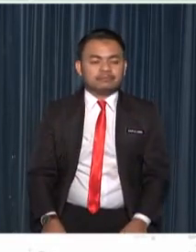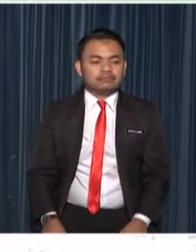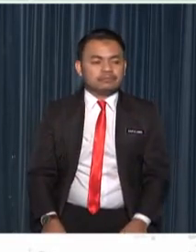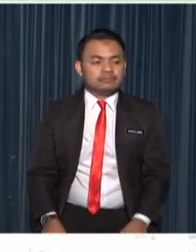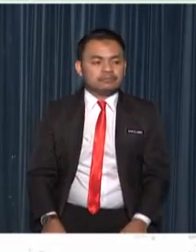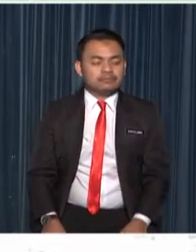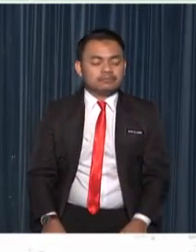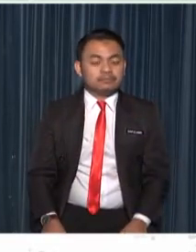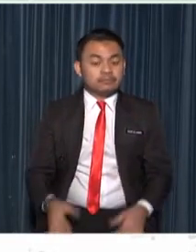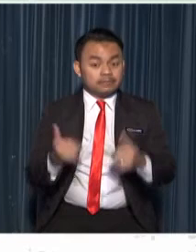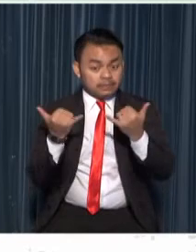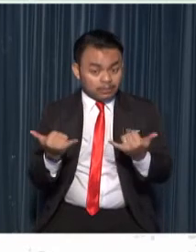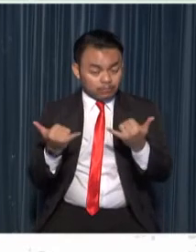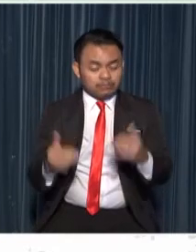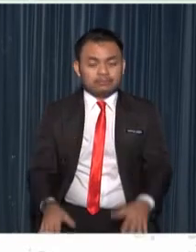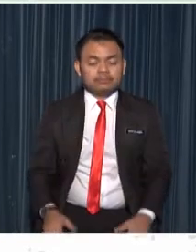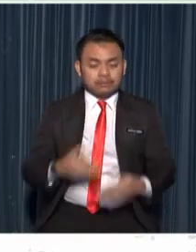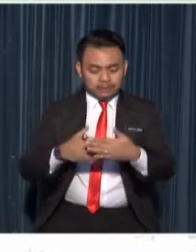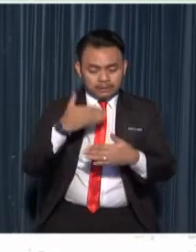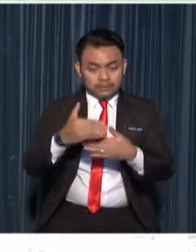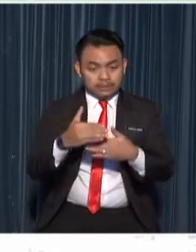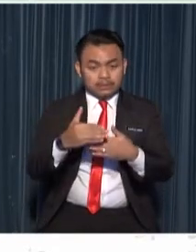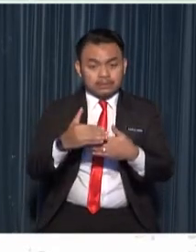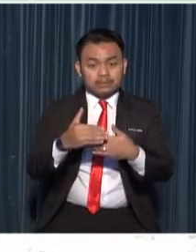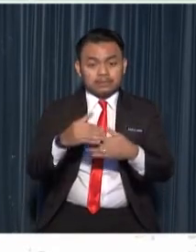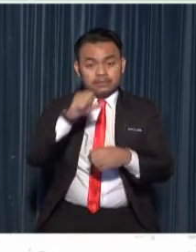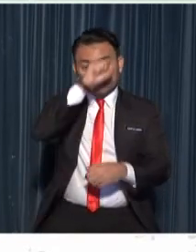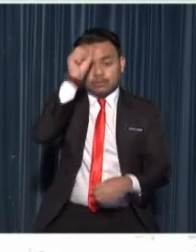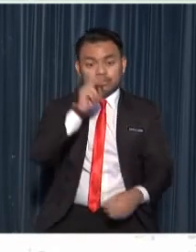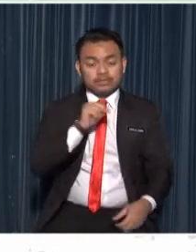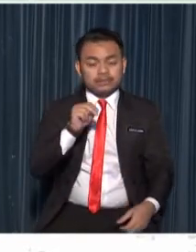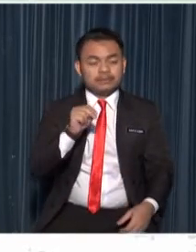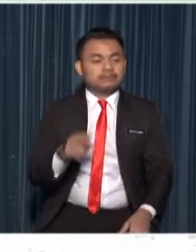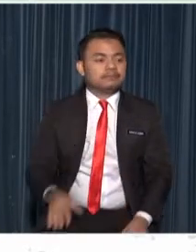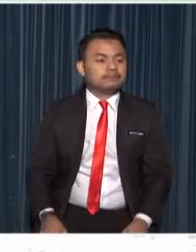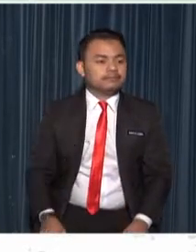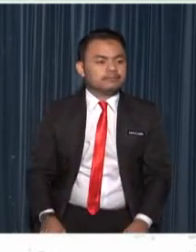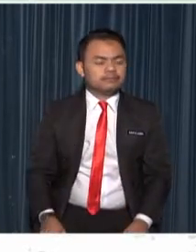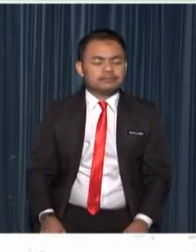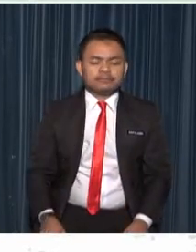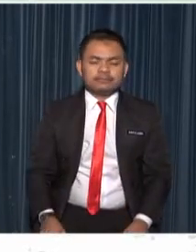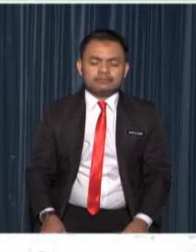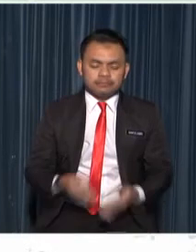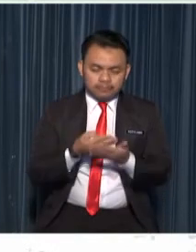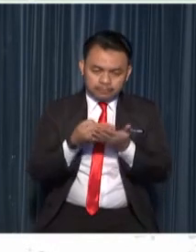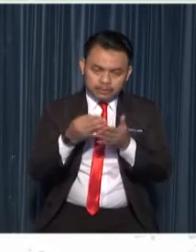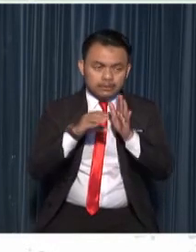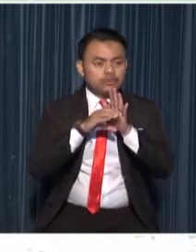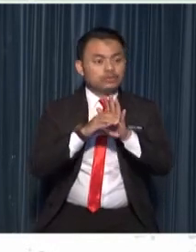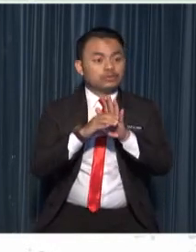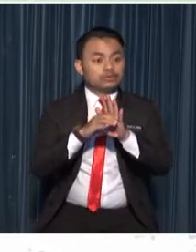now next question is give the examples